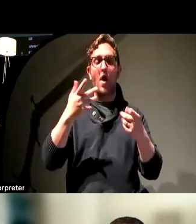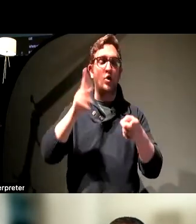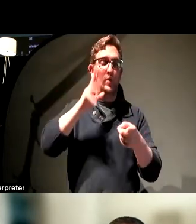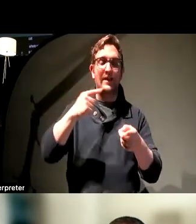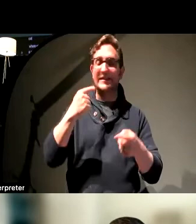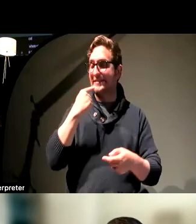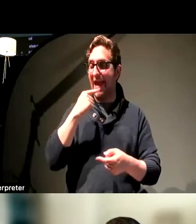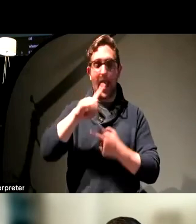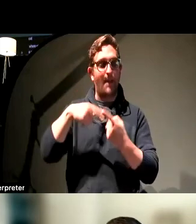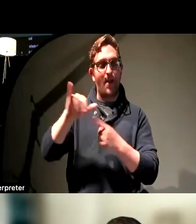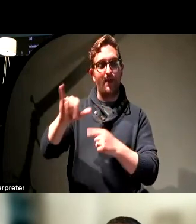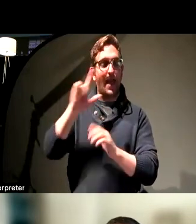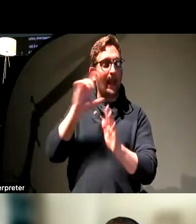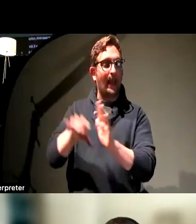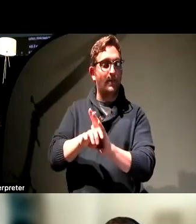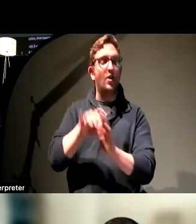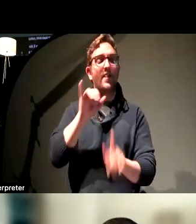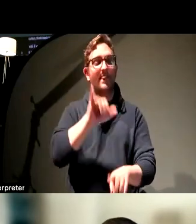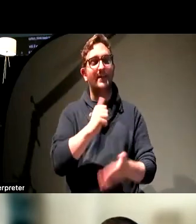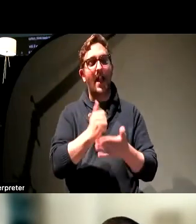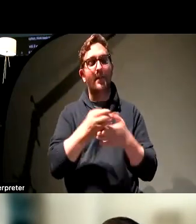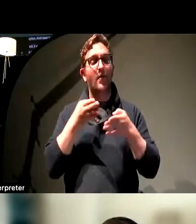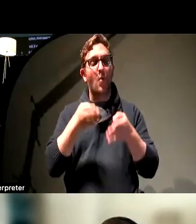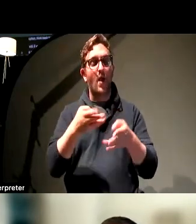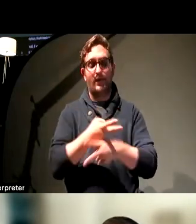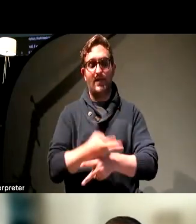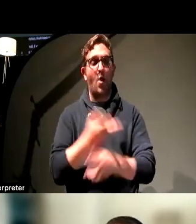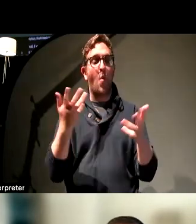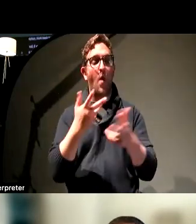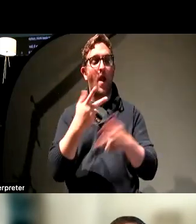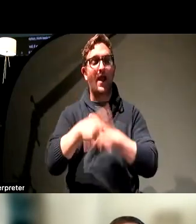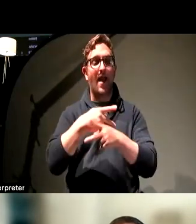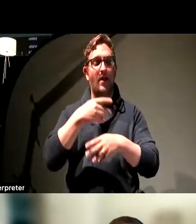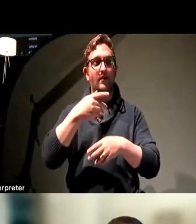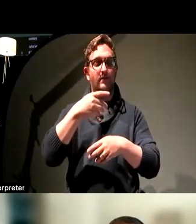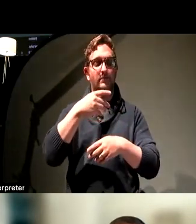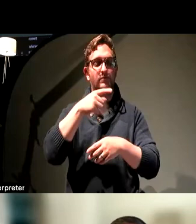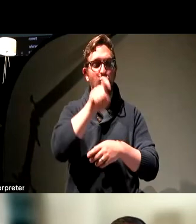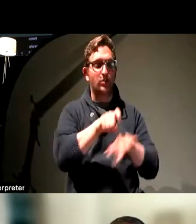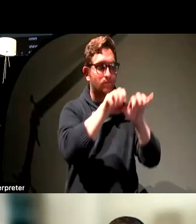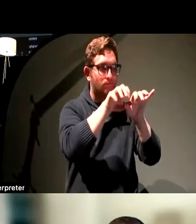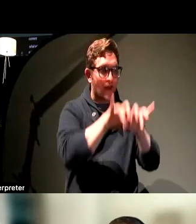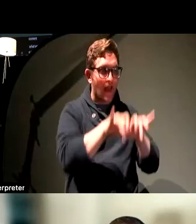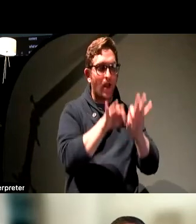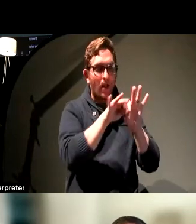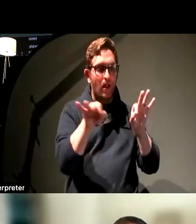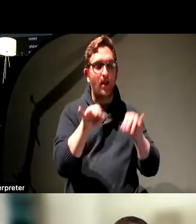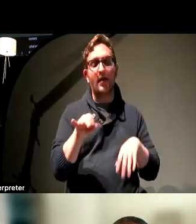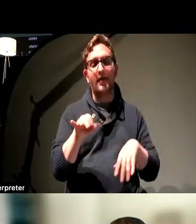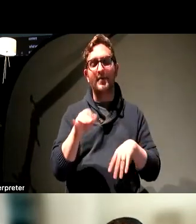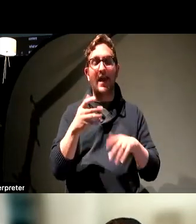image? That can be a helpful way to figure out what kind of content to put into the alternative text. As far as the length, there's not a hard and